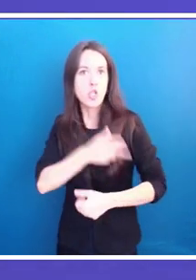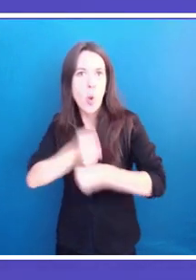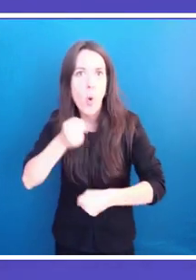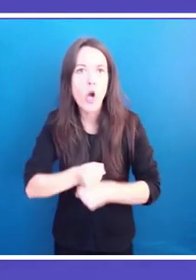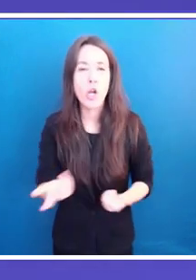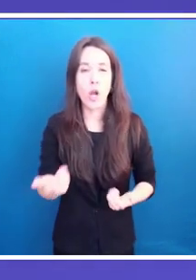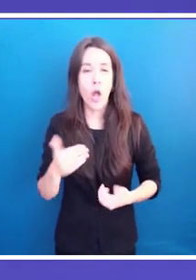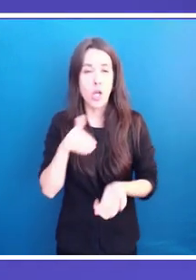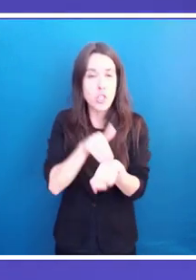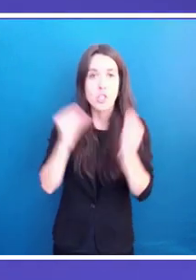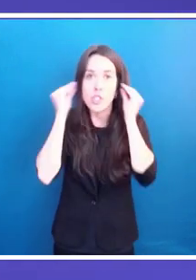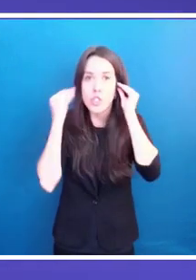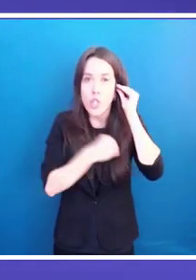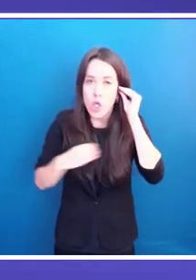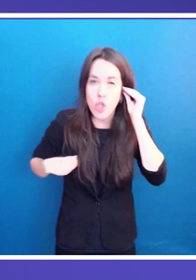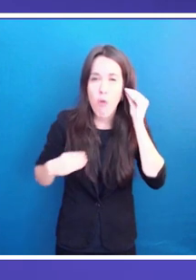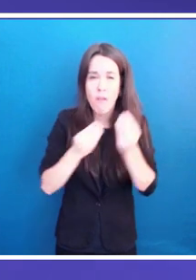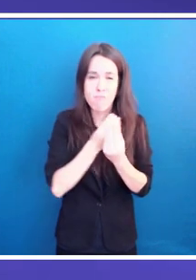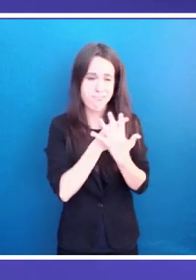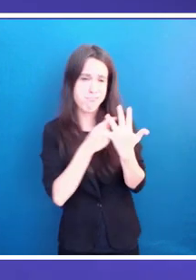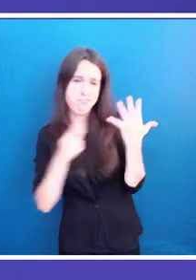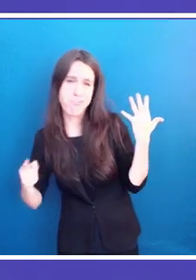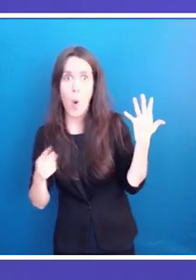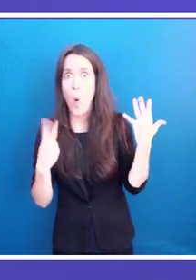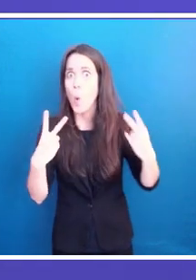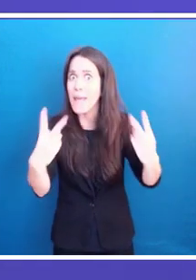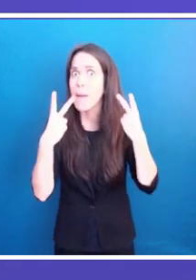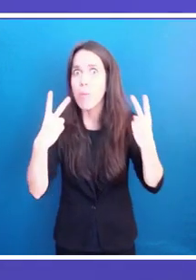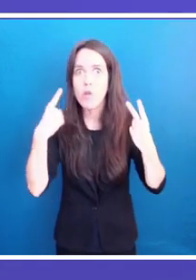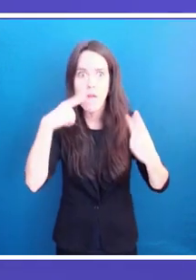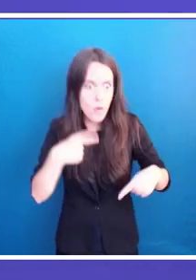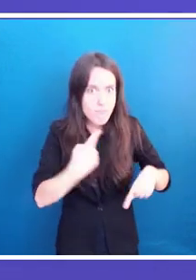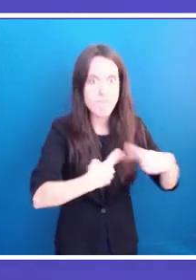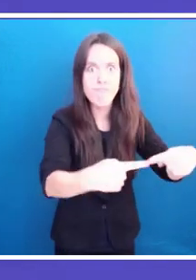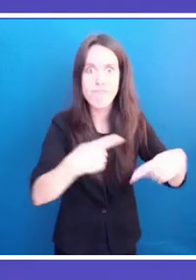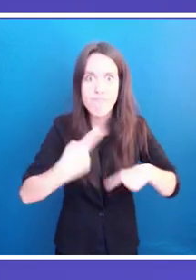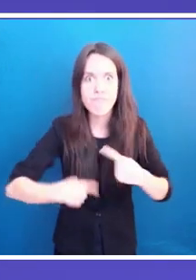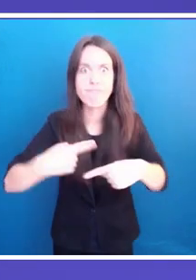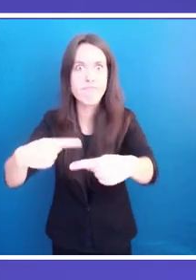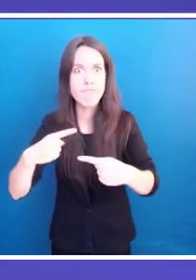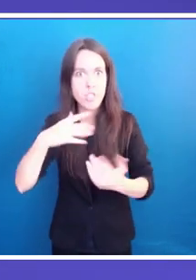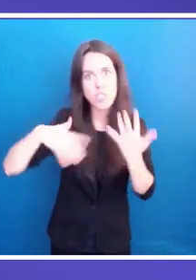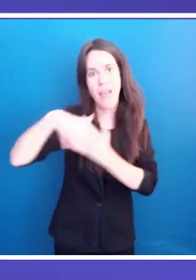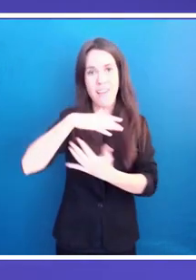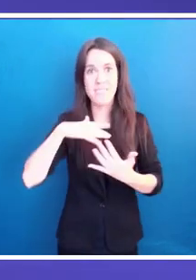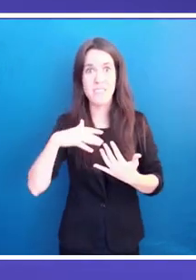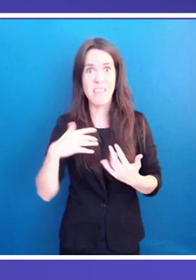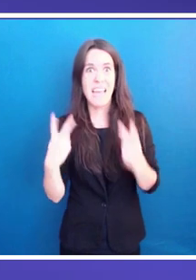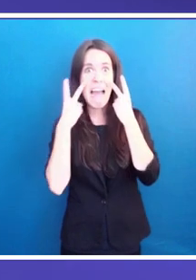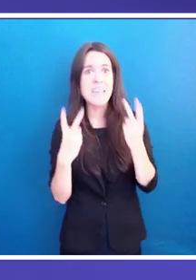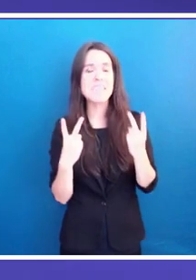absolutely necessary for the well-being of all our society and often they are overlooked and not